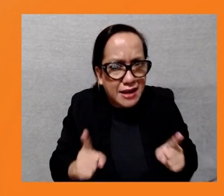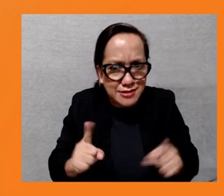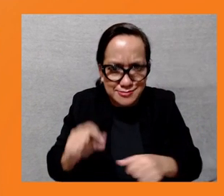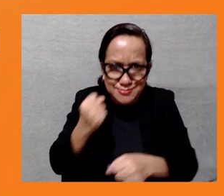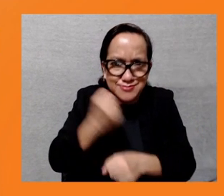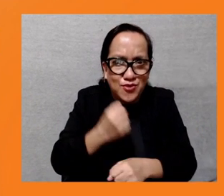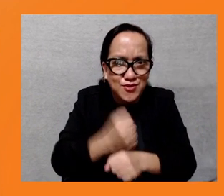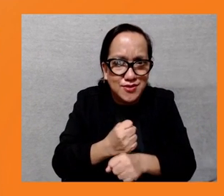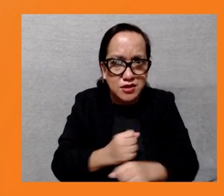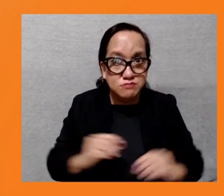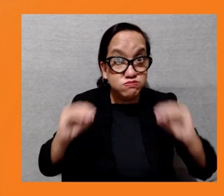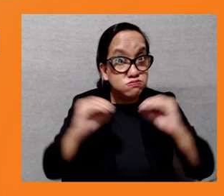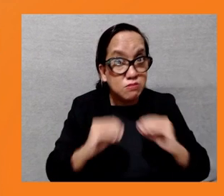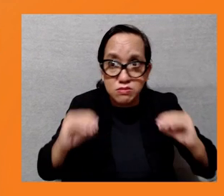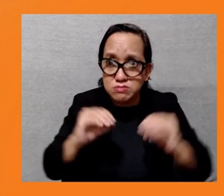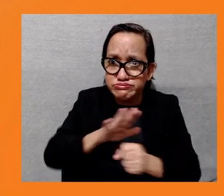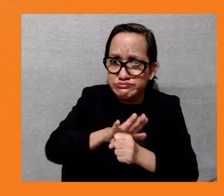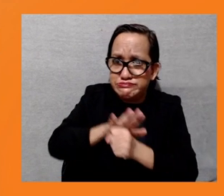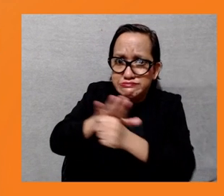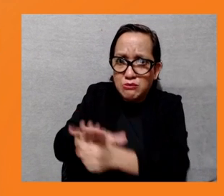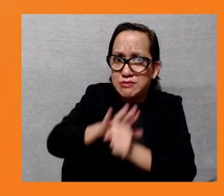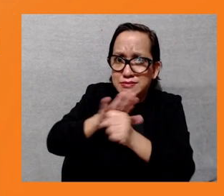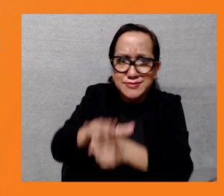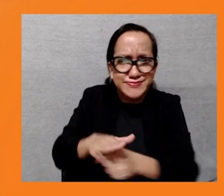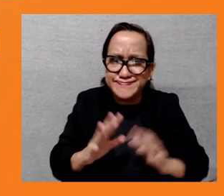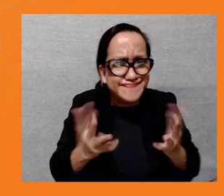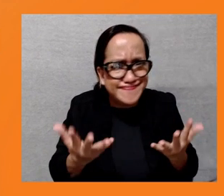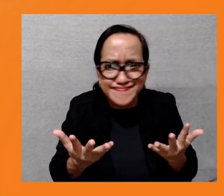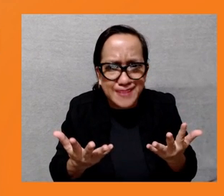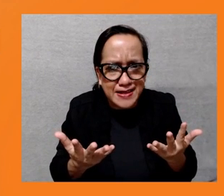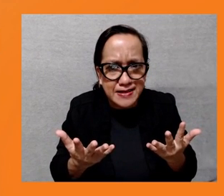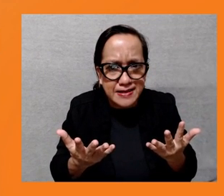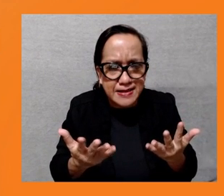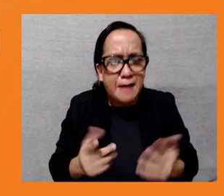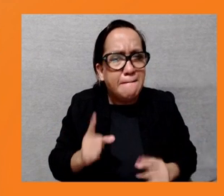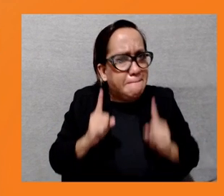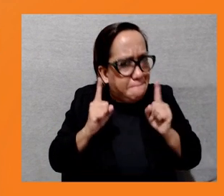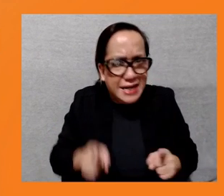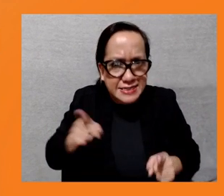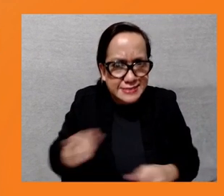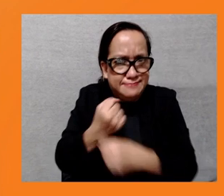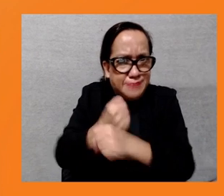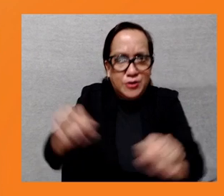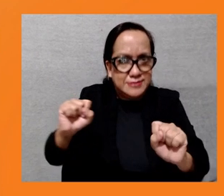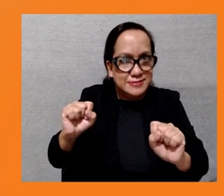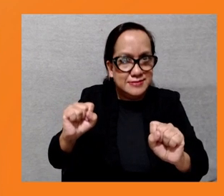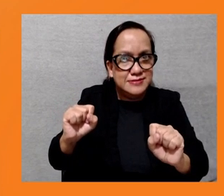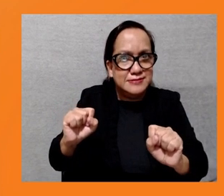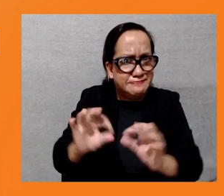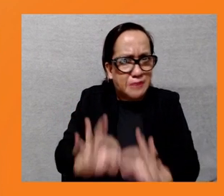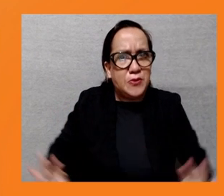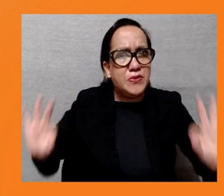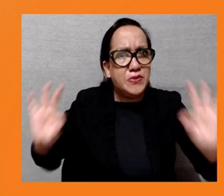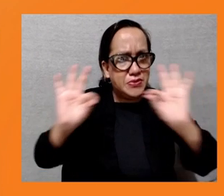risk-free? Let me cut to another city